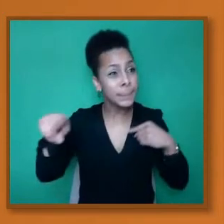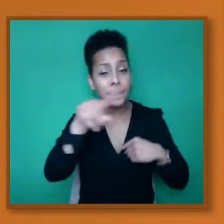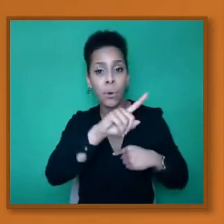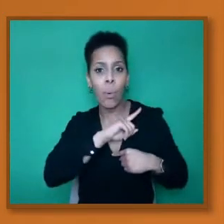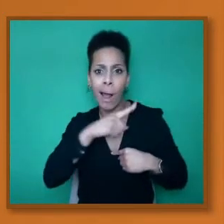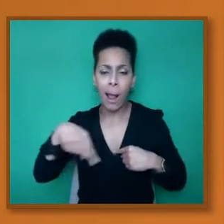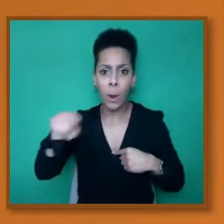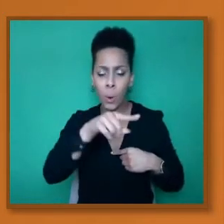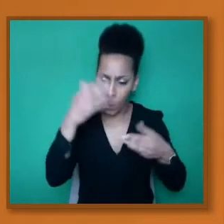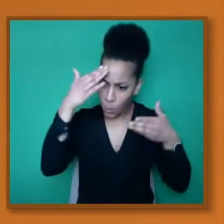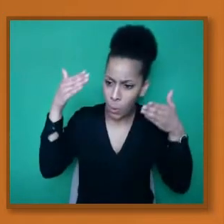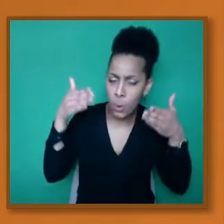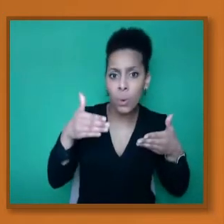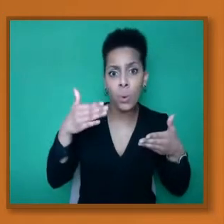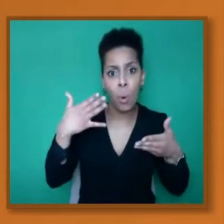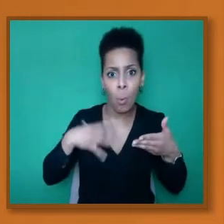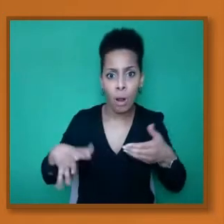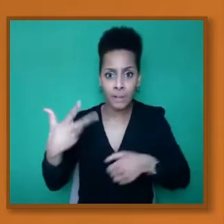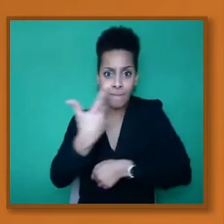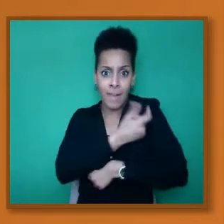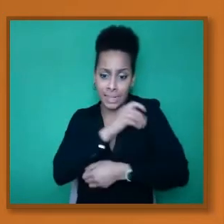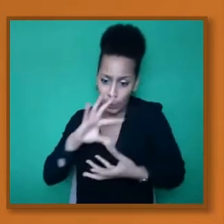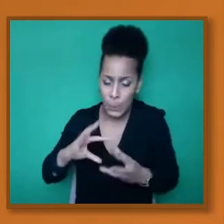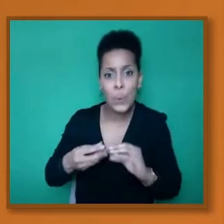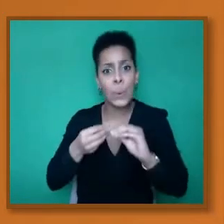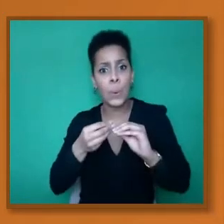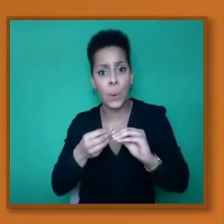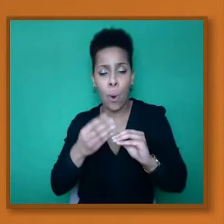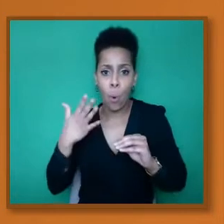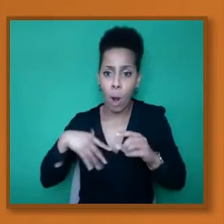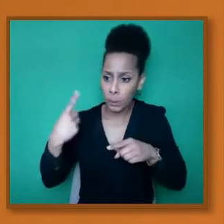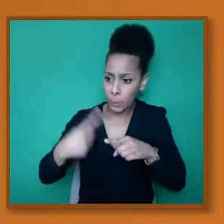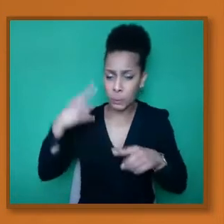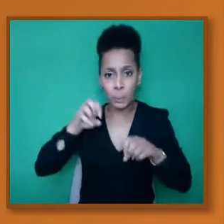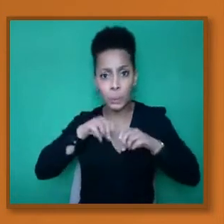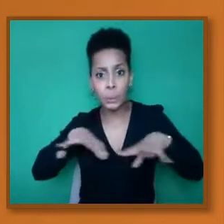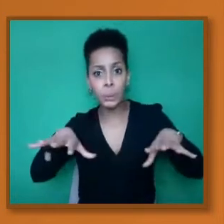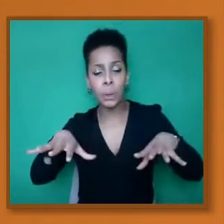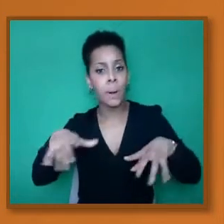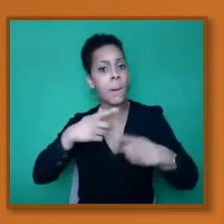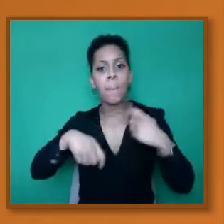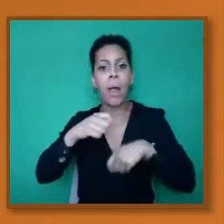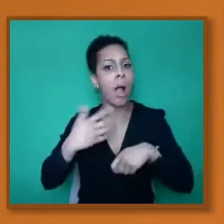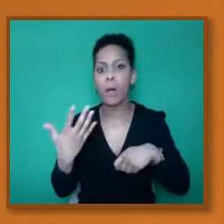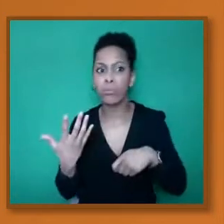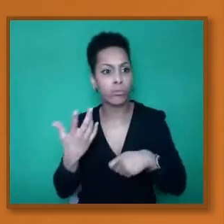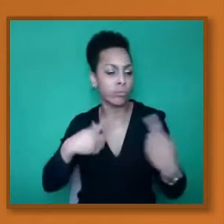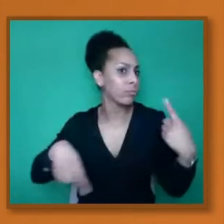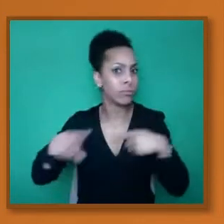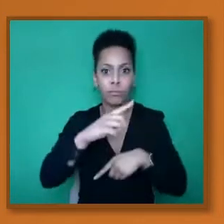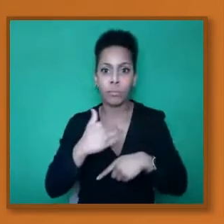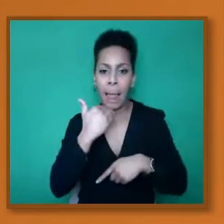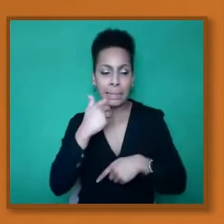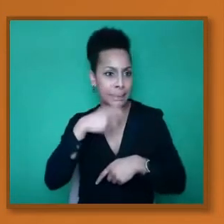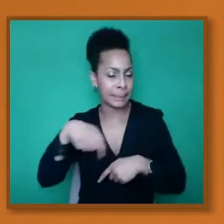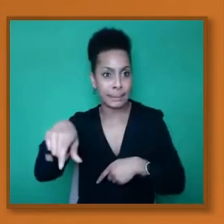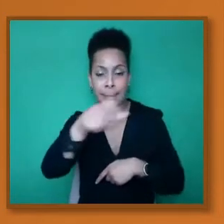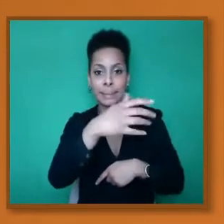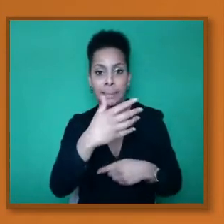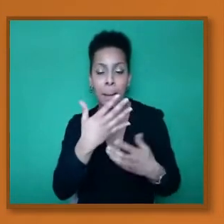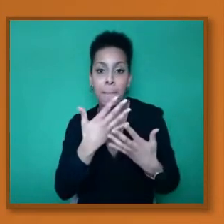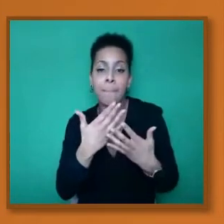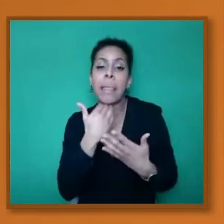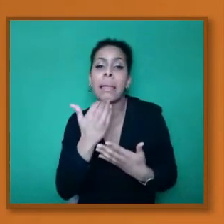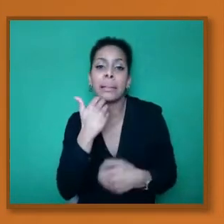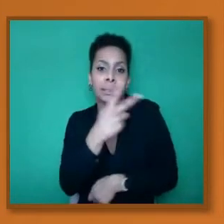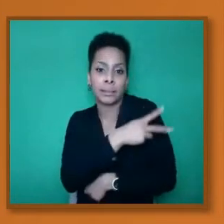the vaccine out. There was no barriers to the time at which and resources which were placed